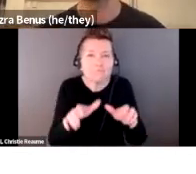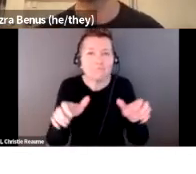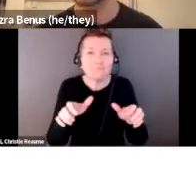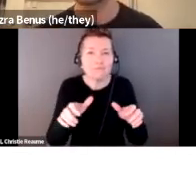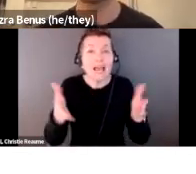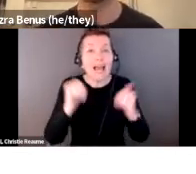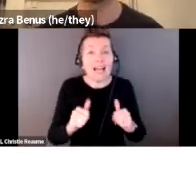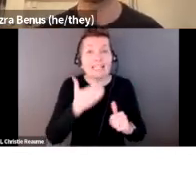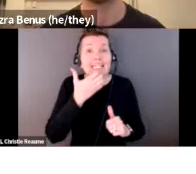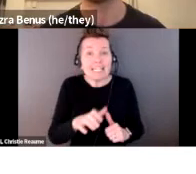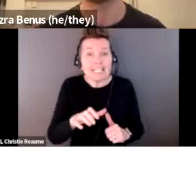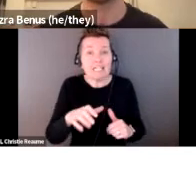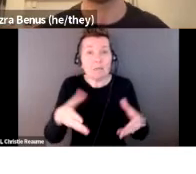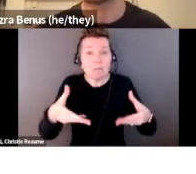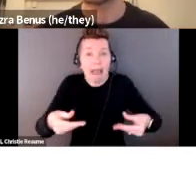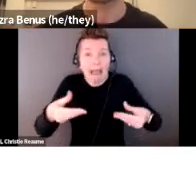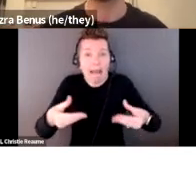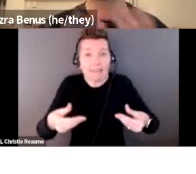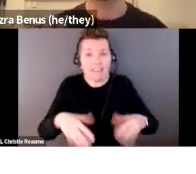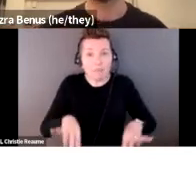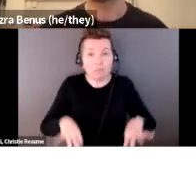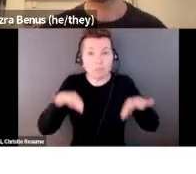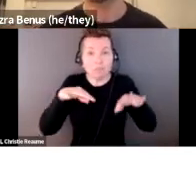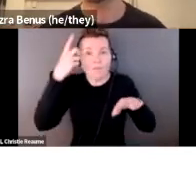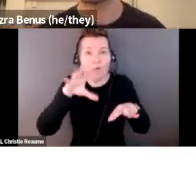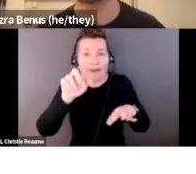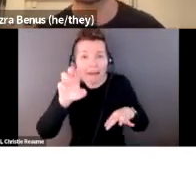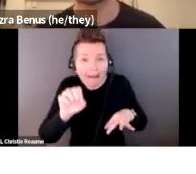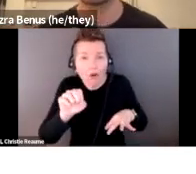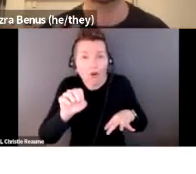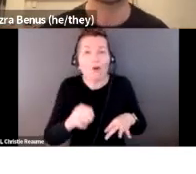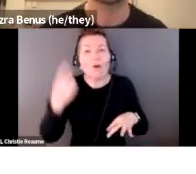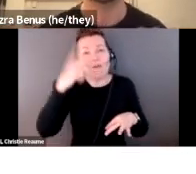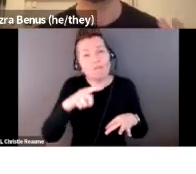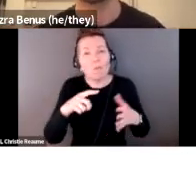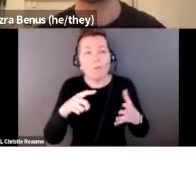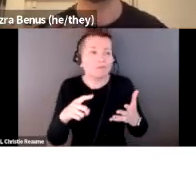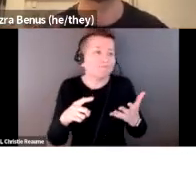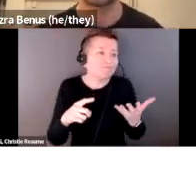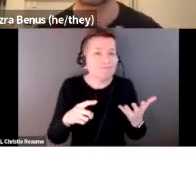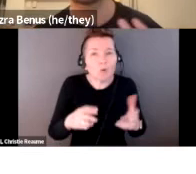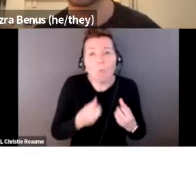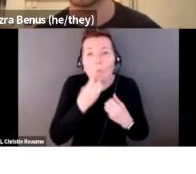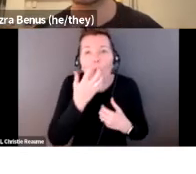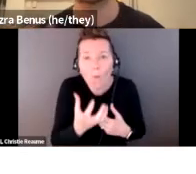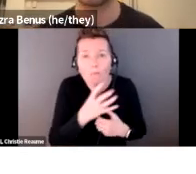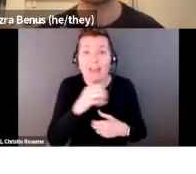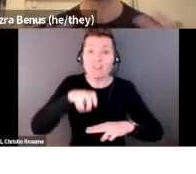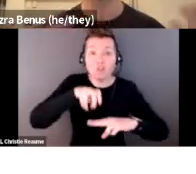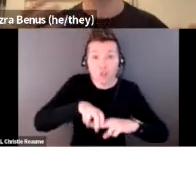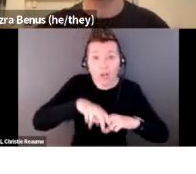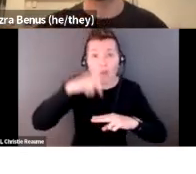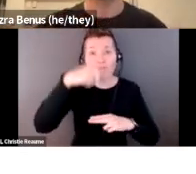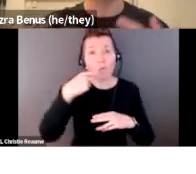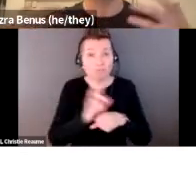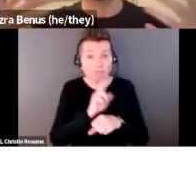object of care and also a warmth and the shower chair as well. And all of these blurs of the private and public or the private